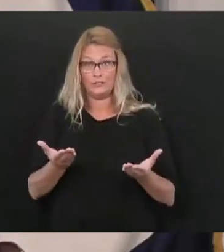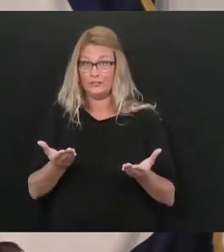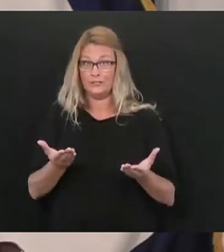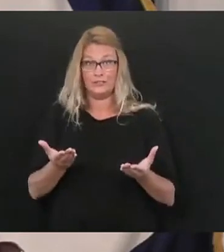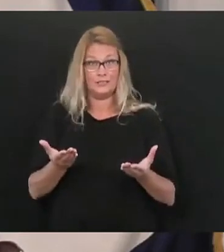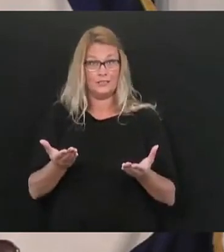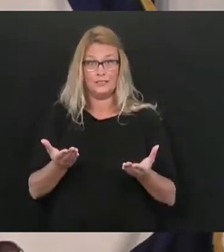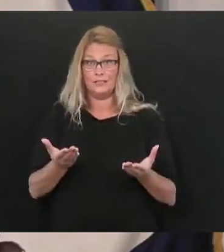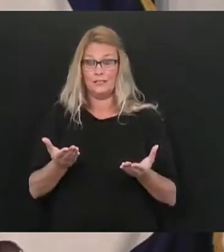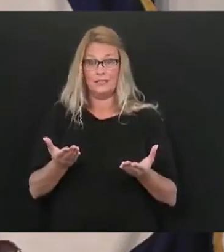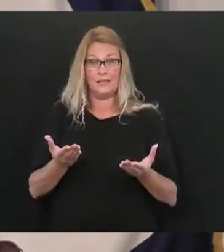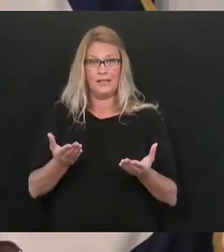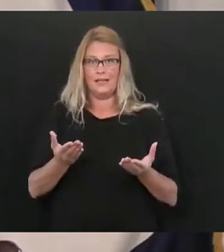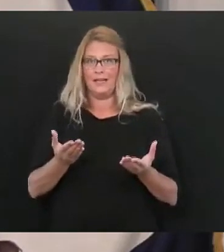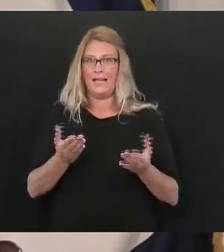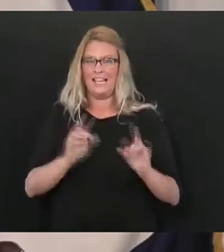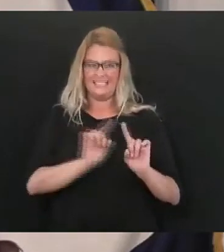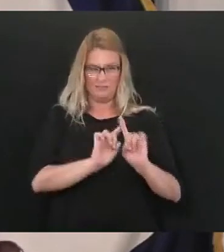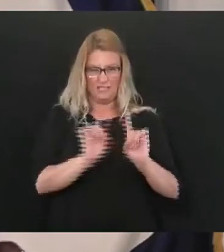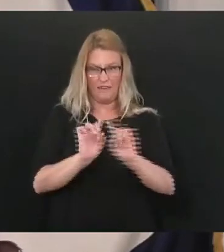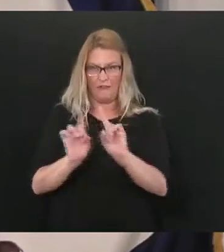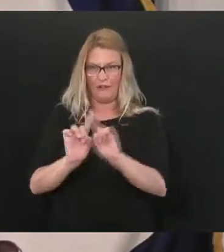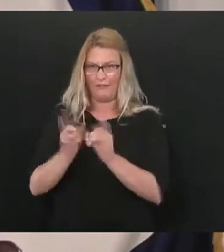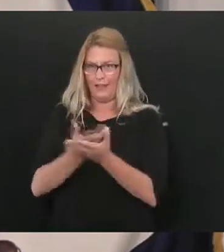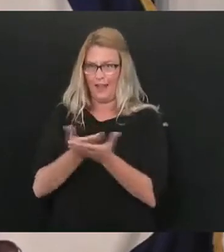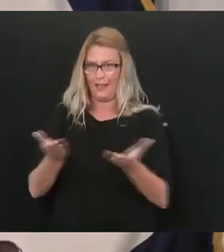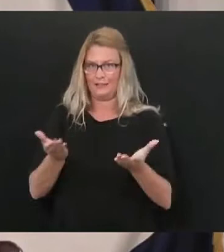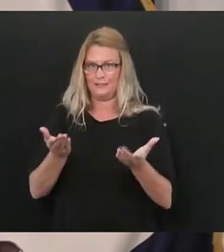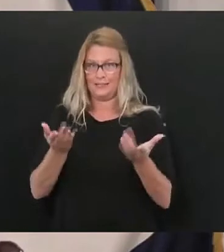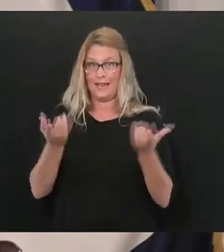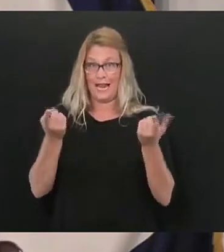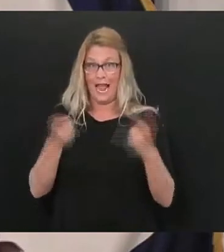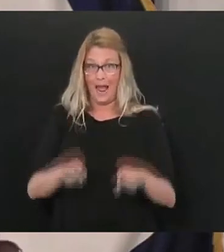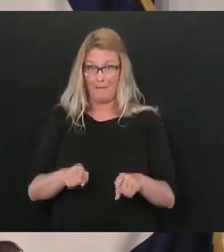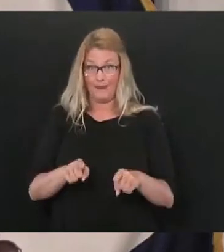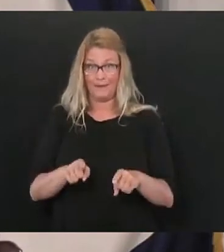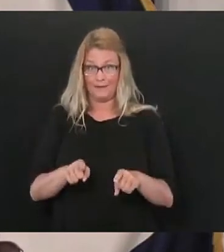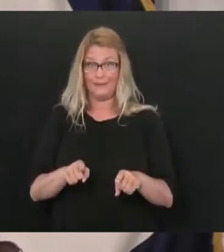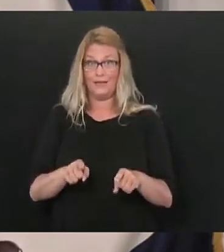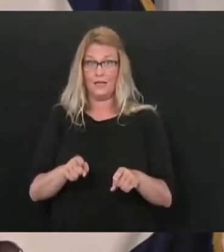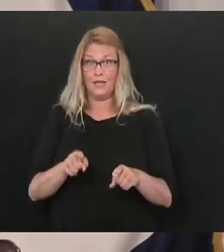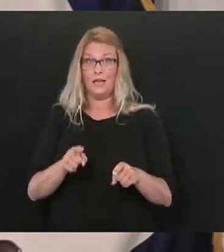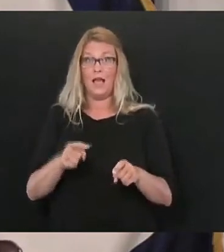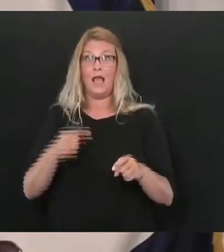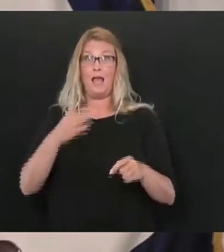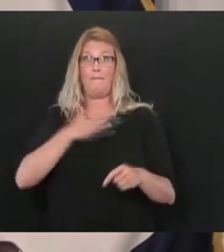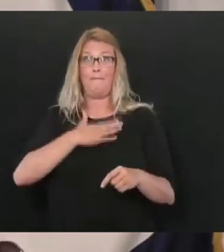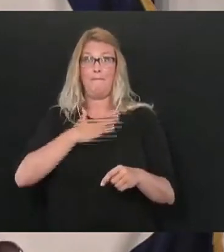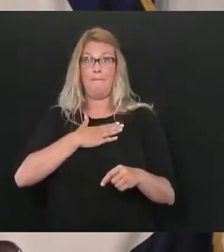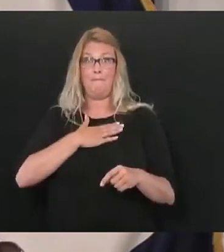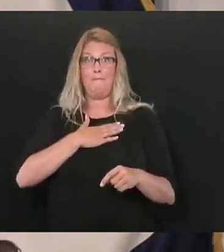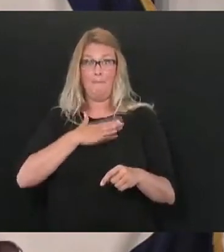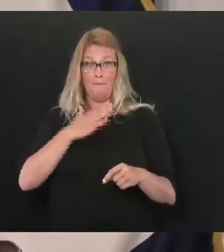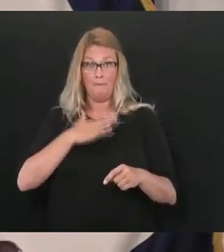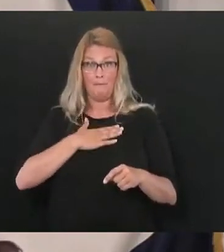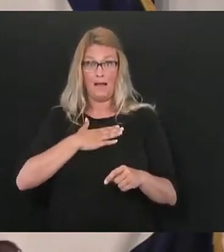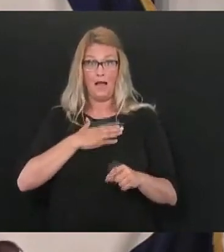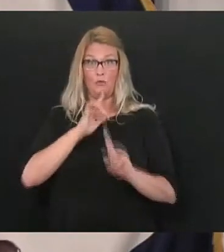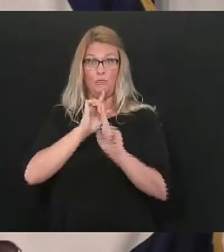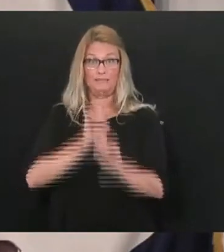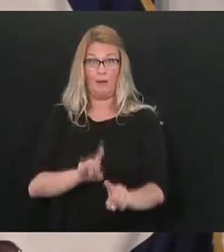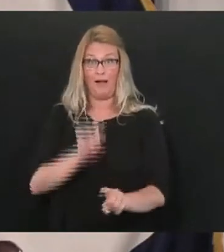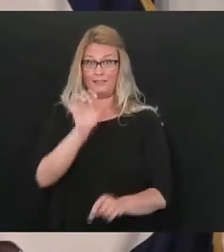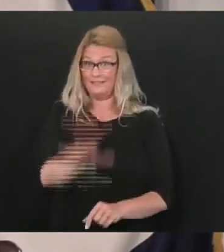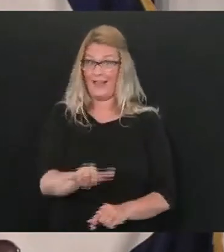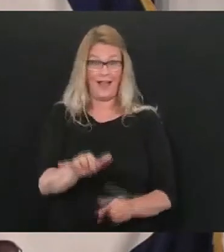a culmination of a lot of different things that prompted me to act in the way that I acted you know from the standpoint of